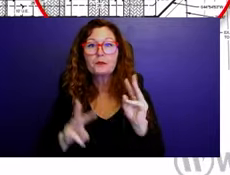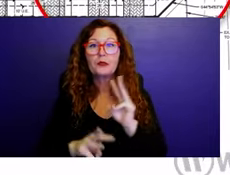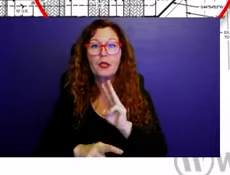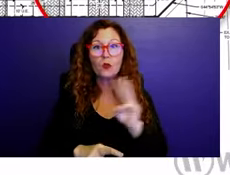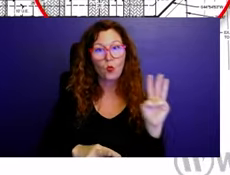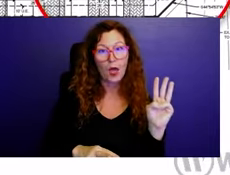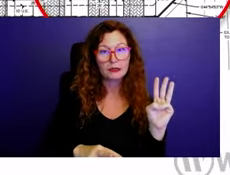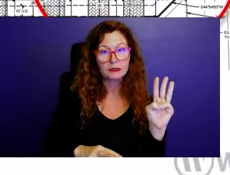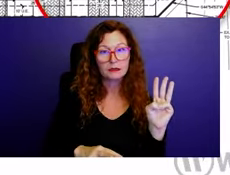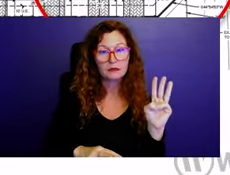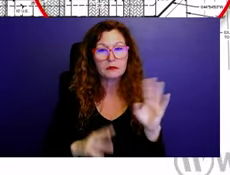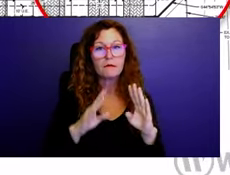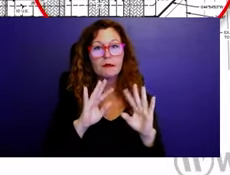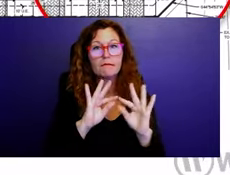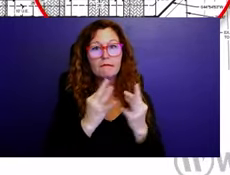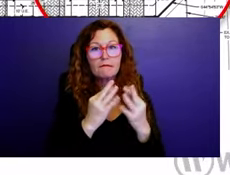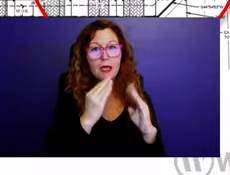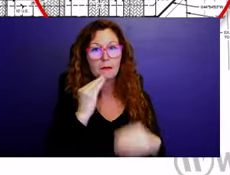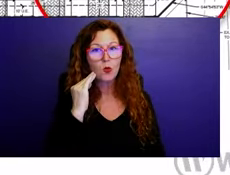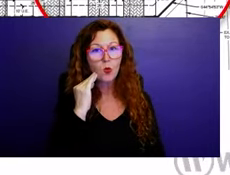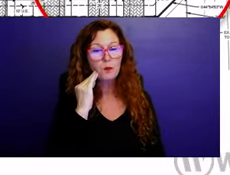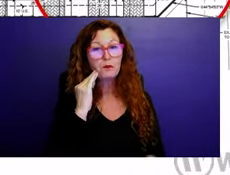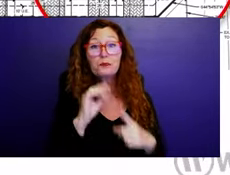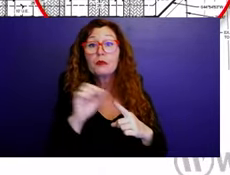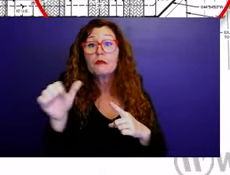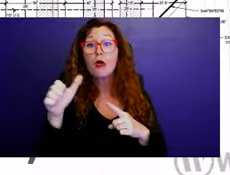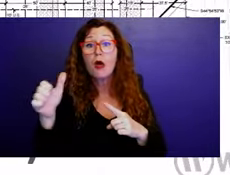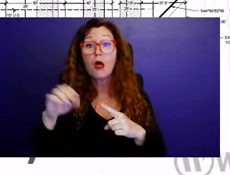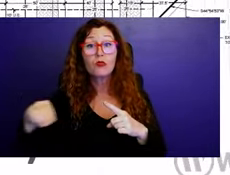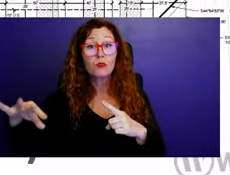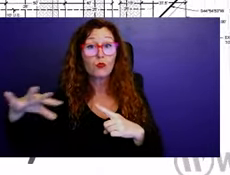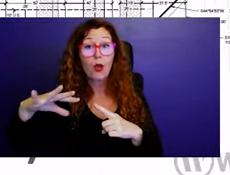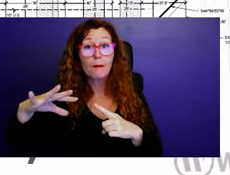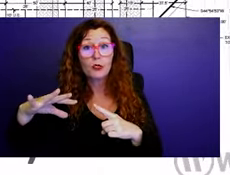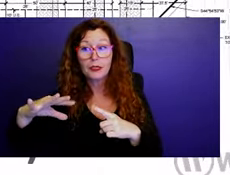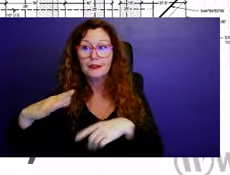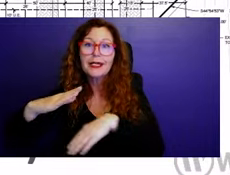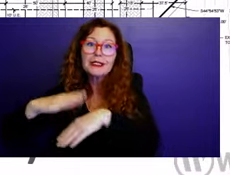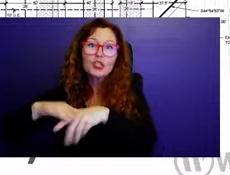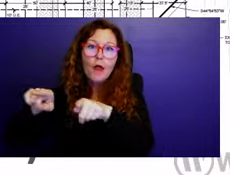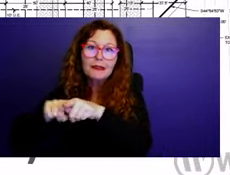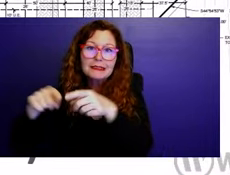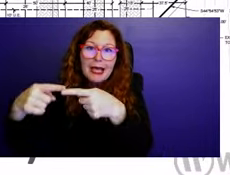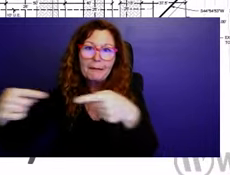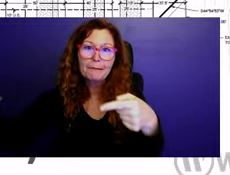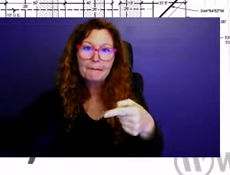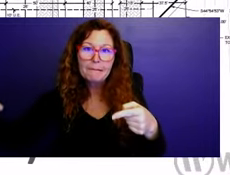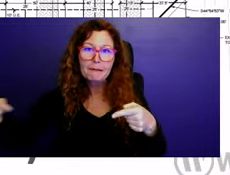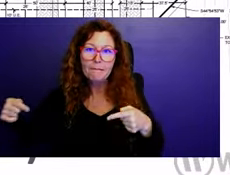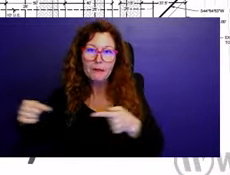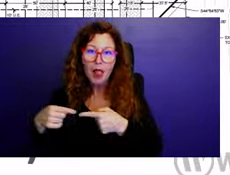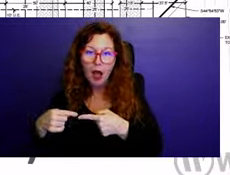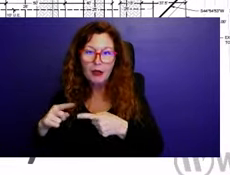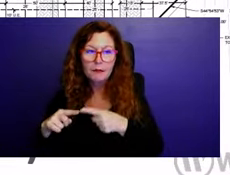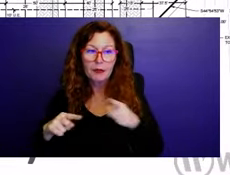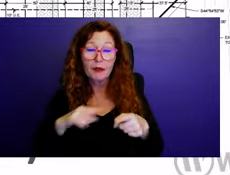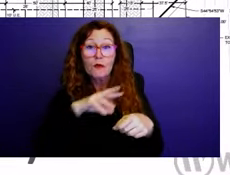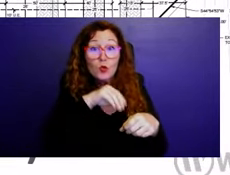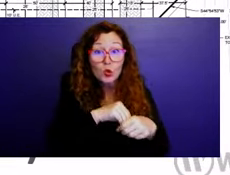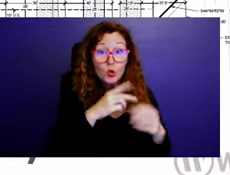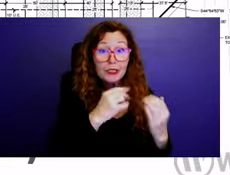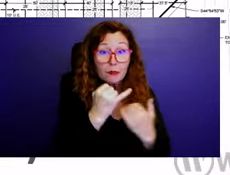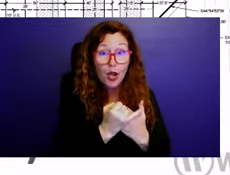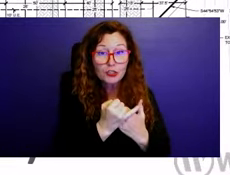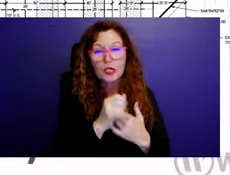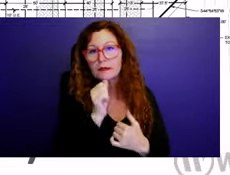the other property. That's not part of this on the block, but not part of the project. And then our final resubmittal, our third one, we, we added an ADA